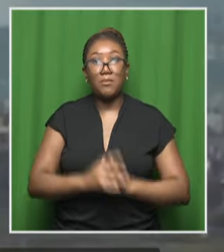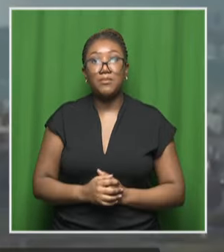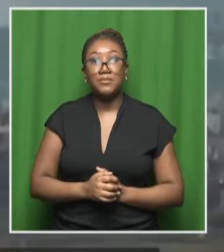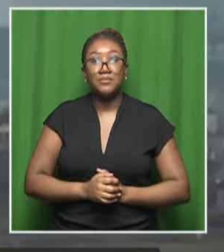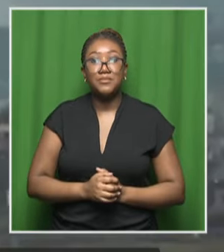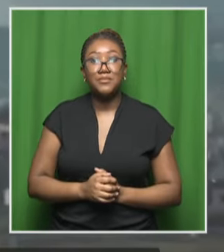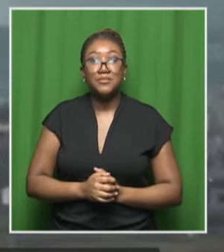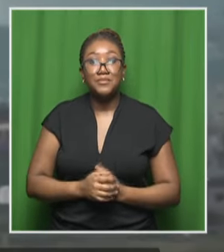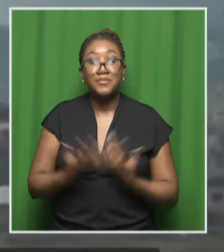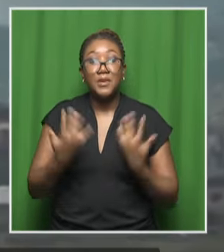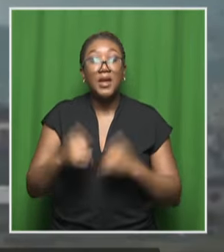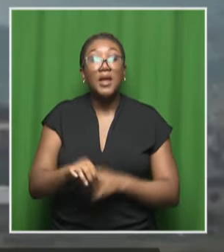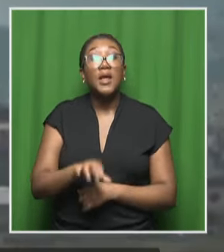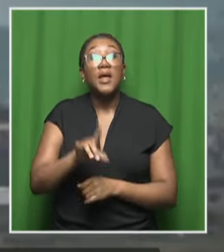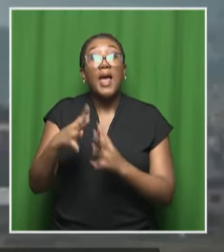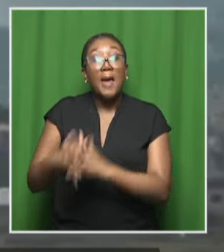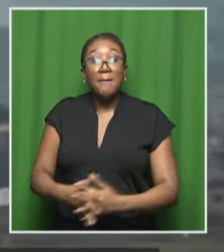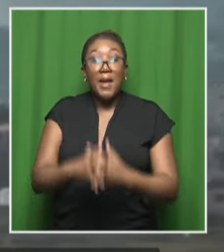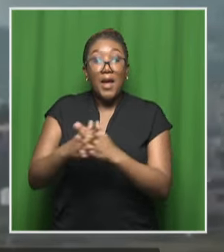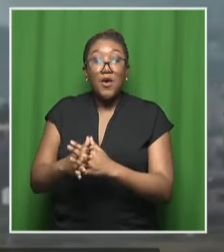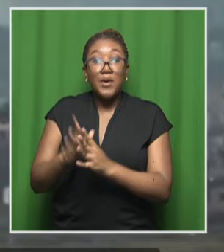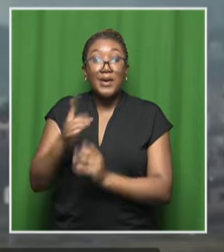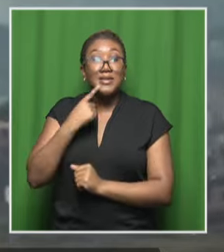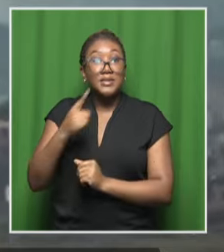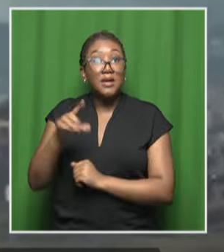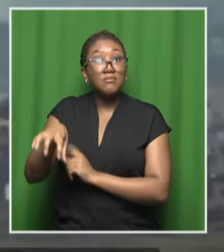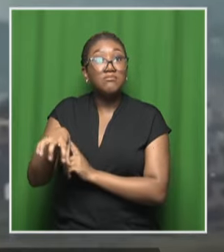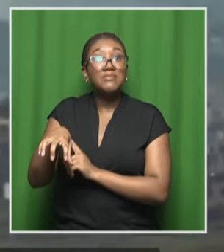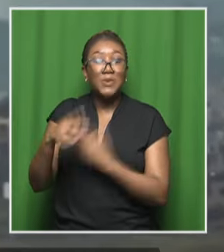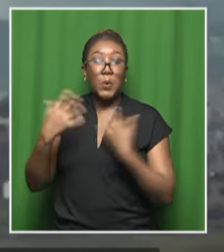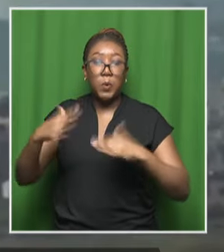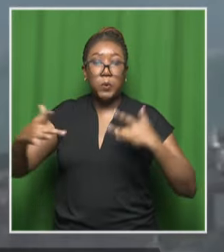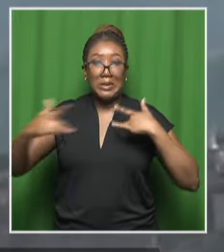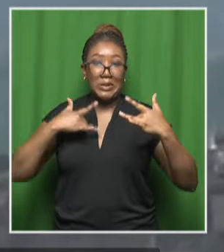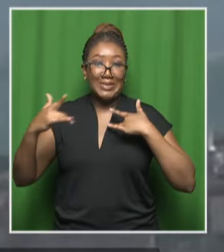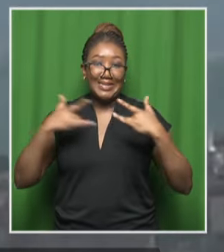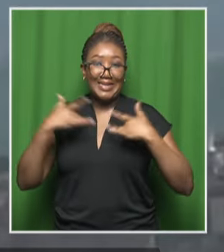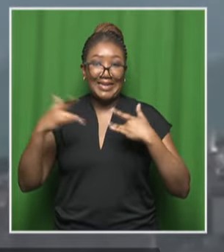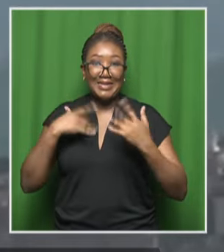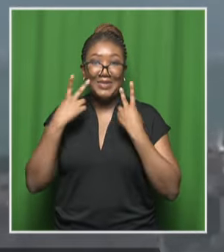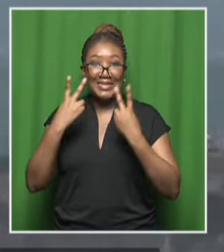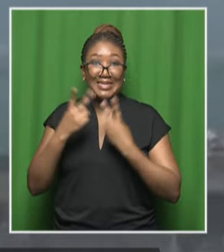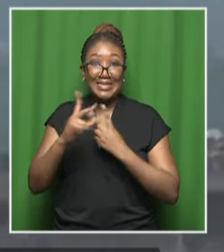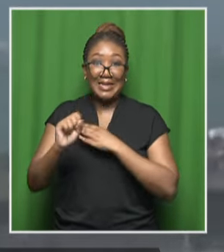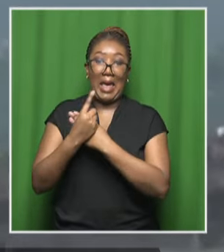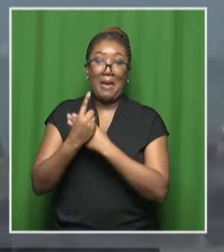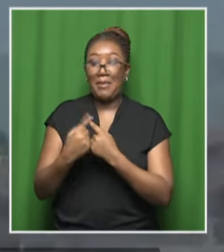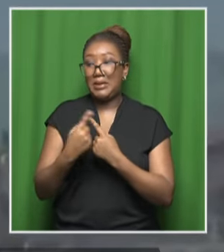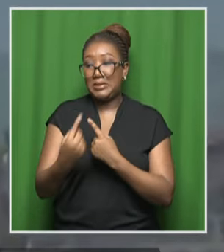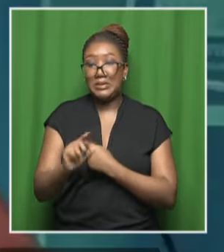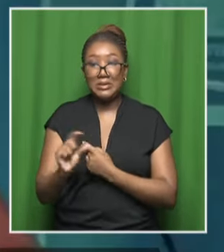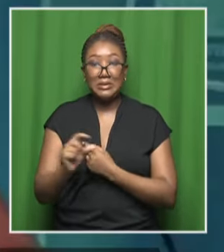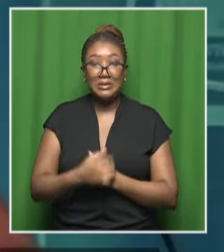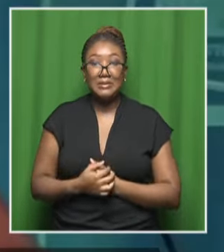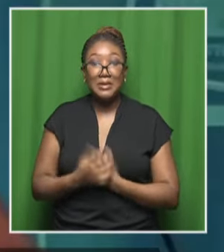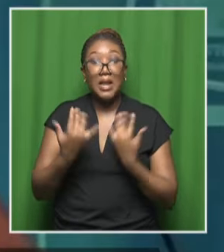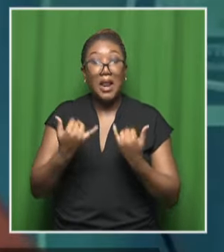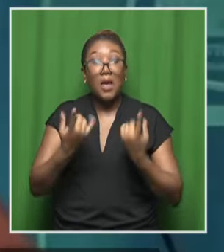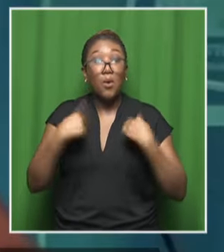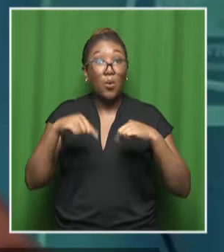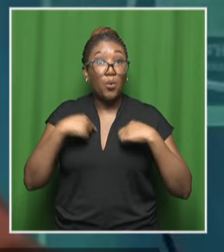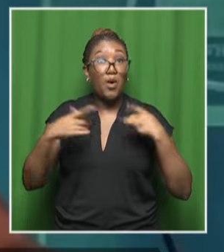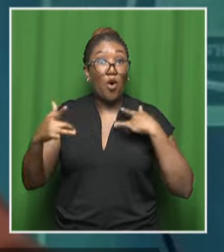The United States says it's very concerned by these developments. We've spoken about this and our concerns,